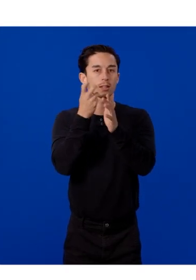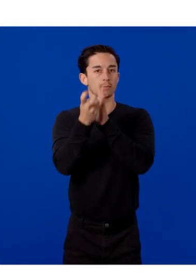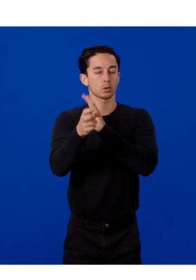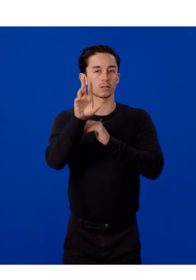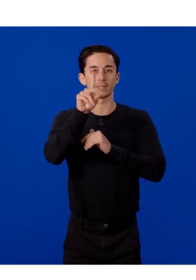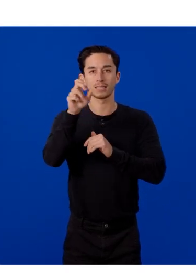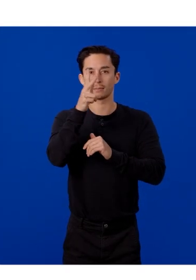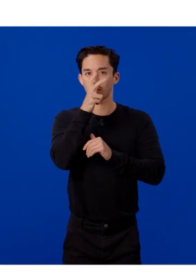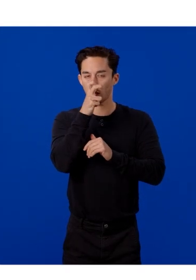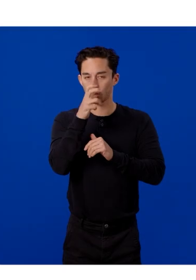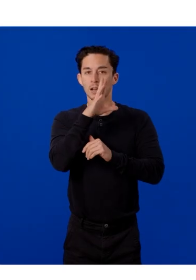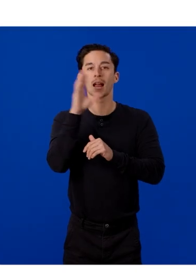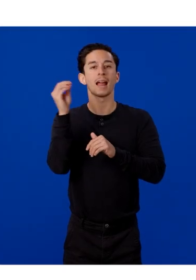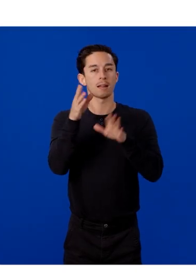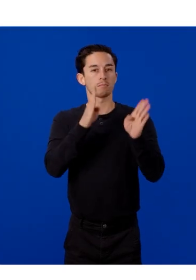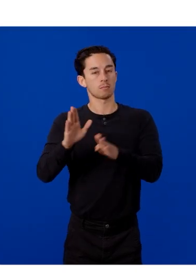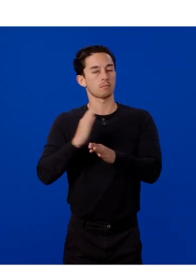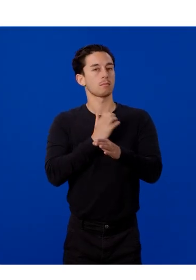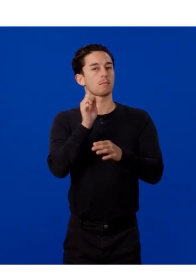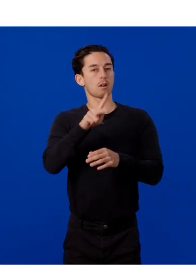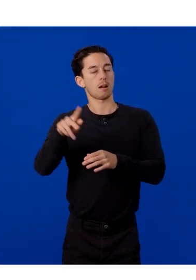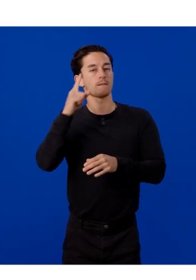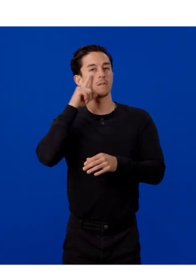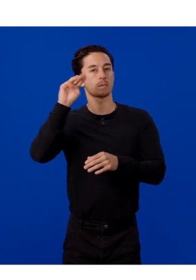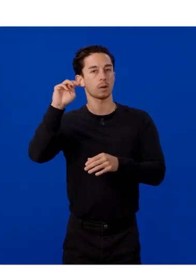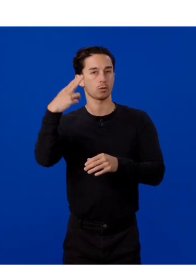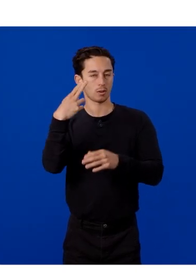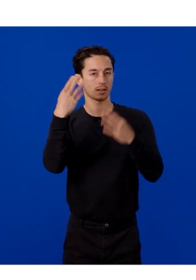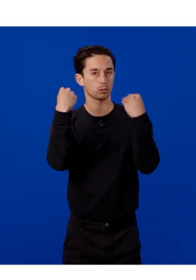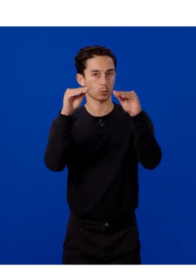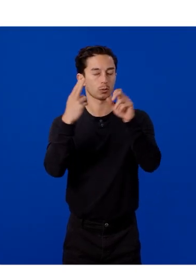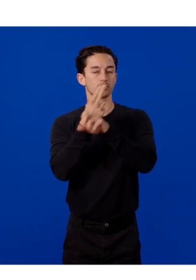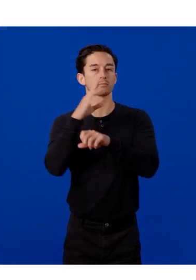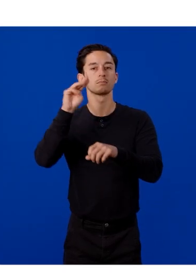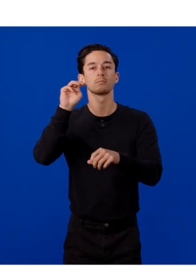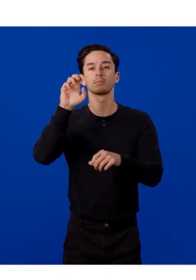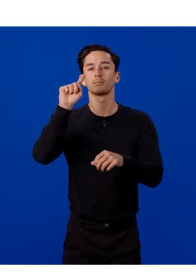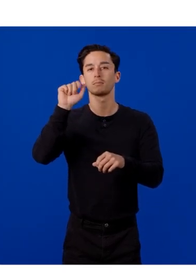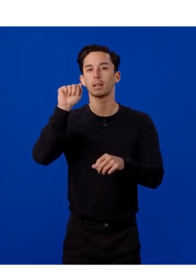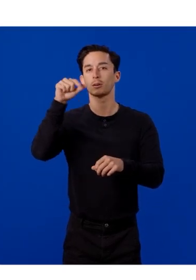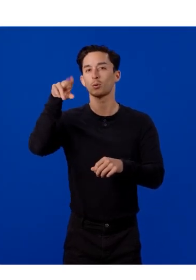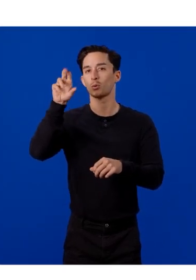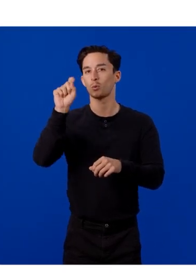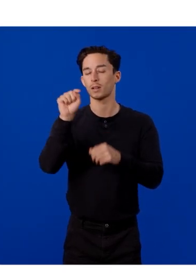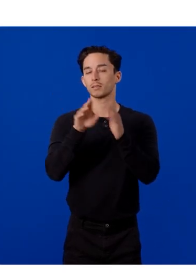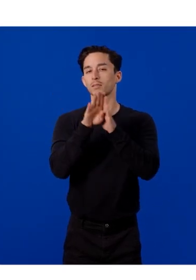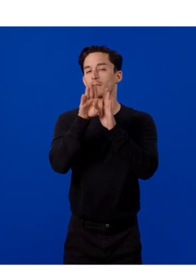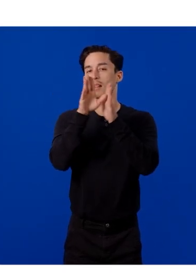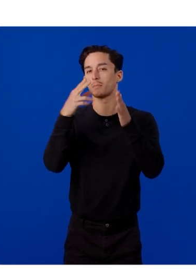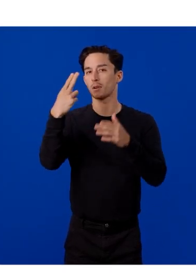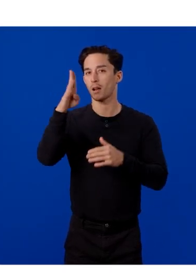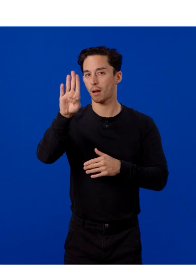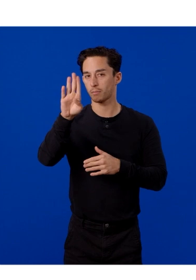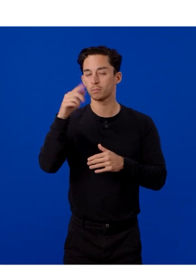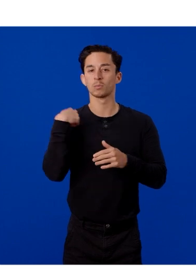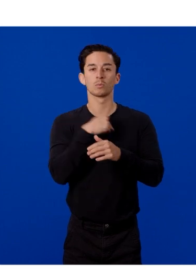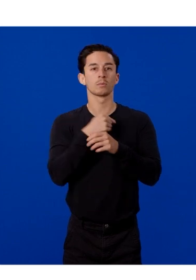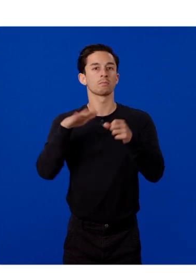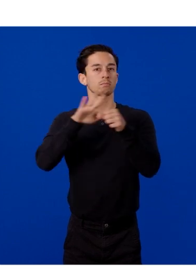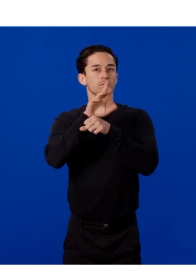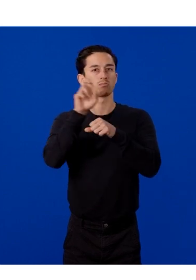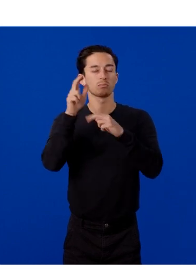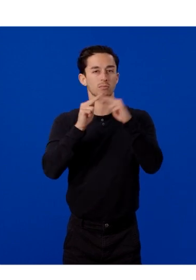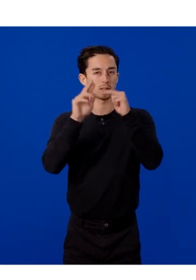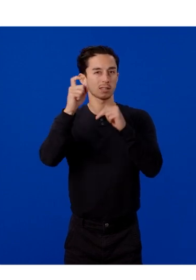lastly, prepare our app for the MetaHorizon store using the MetaQuest Developer Hub. We have completely rebuilt the XR simulator.